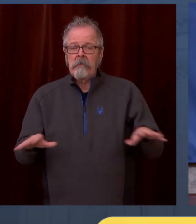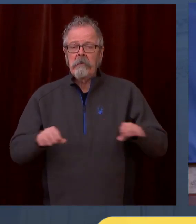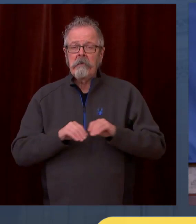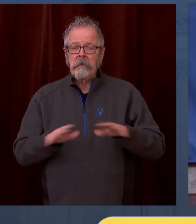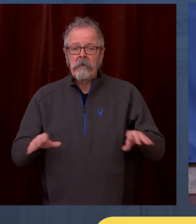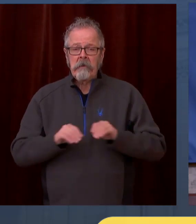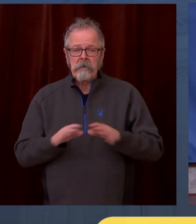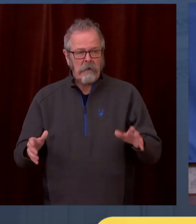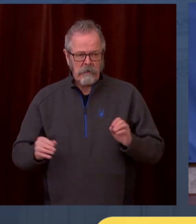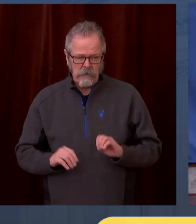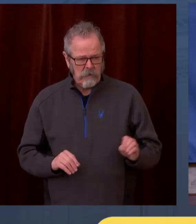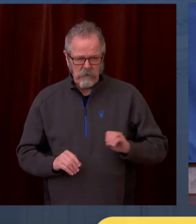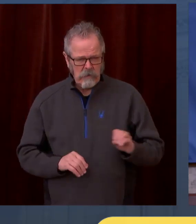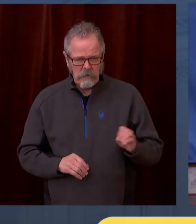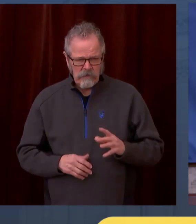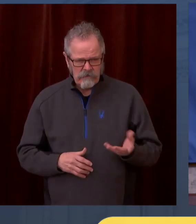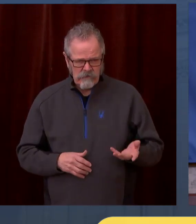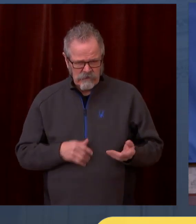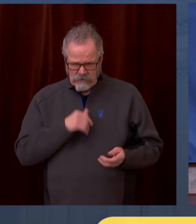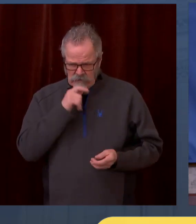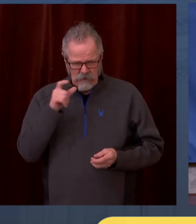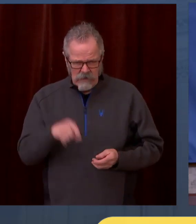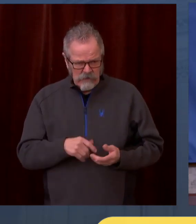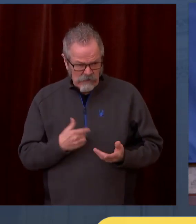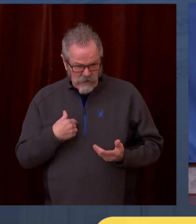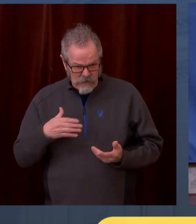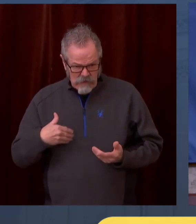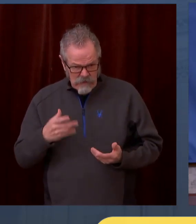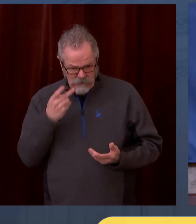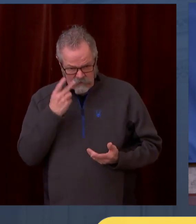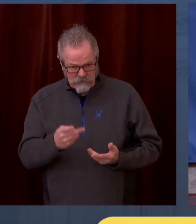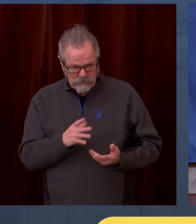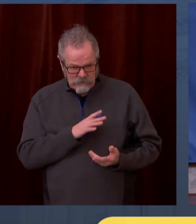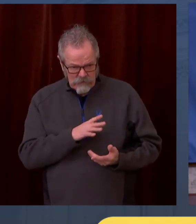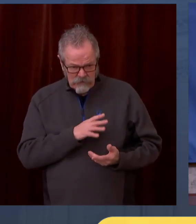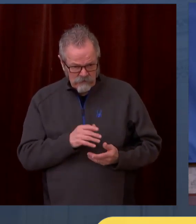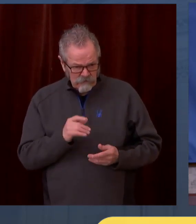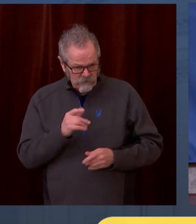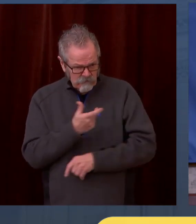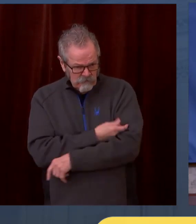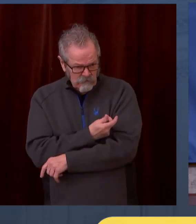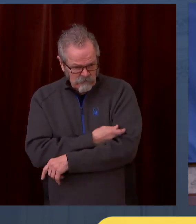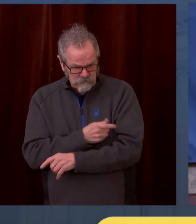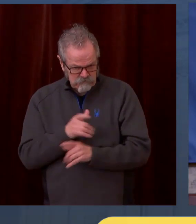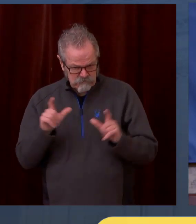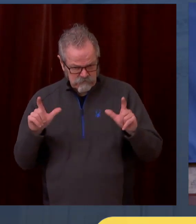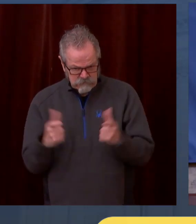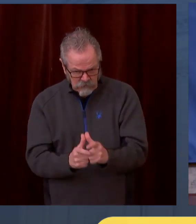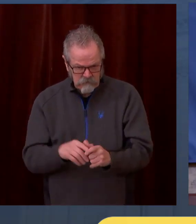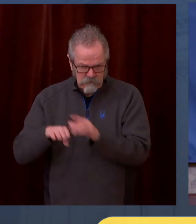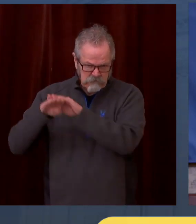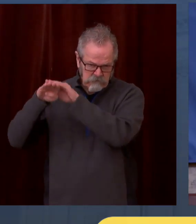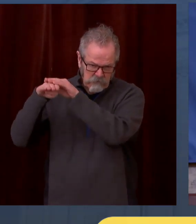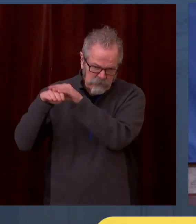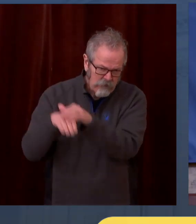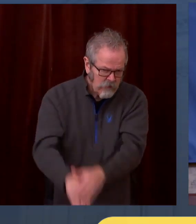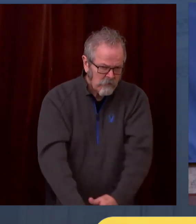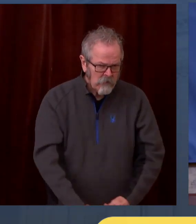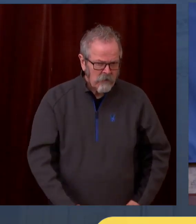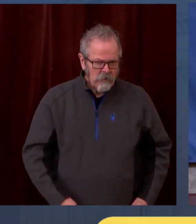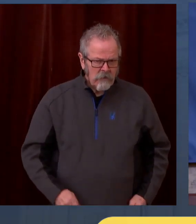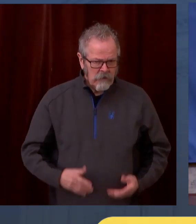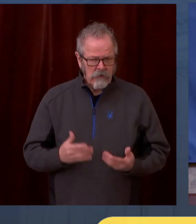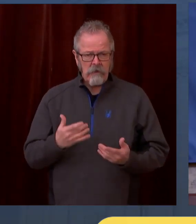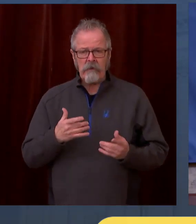difficult for our folks in these long-term care facilities to be isolated as it is for us. And we believe the progress